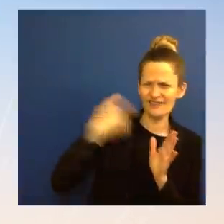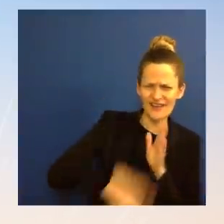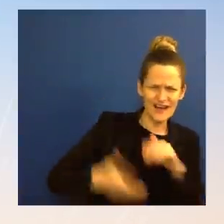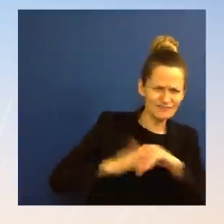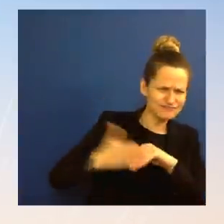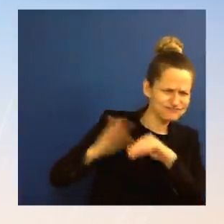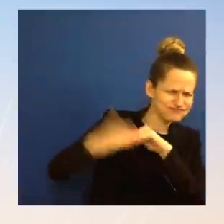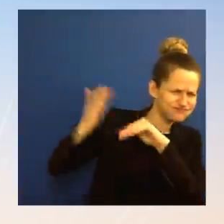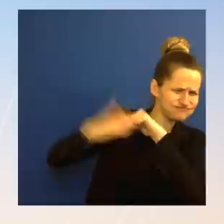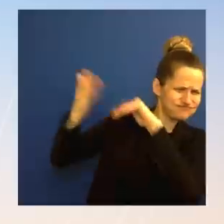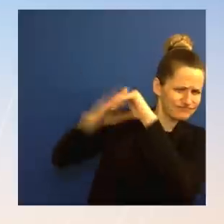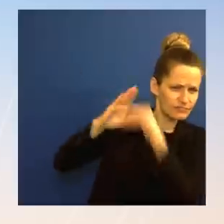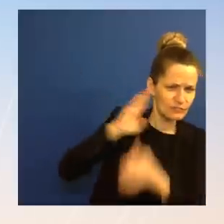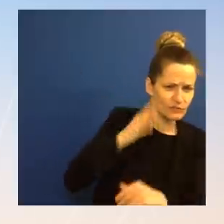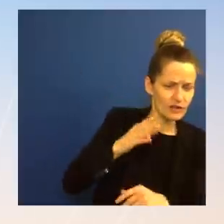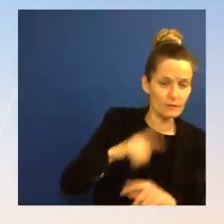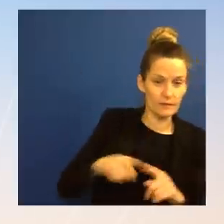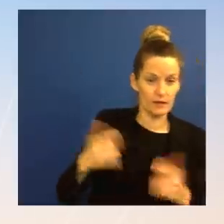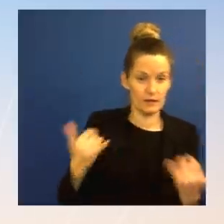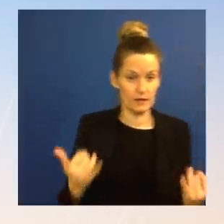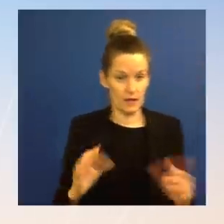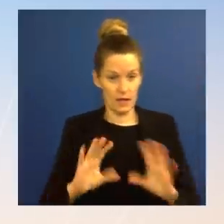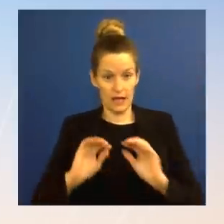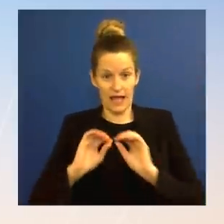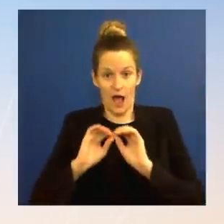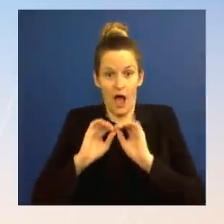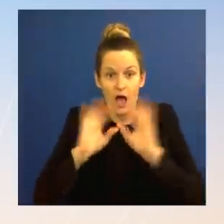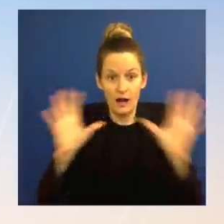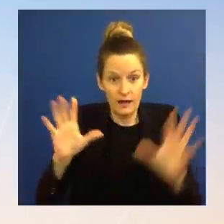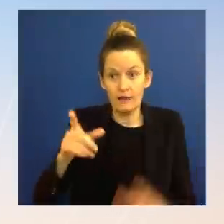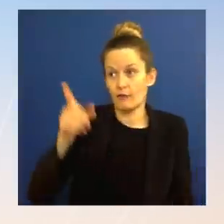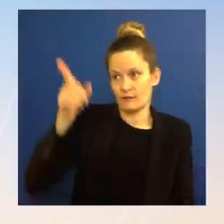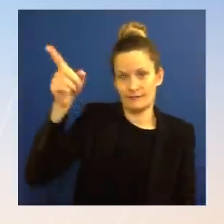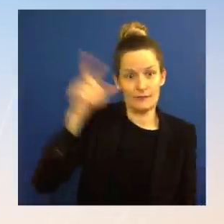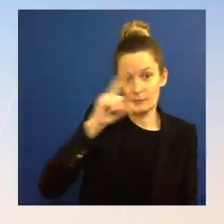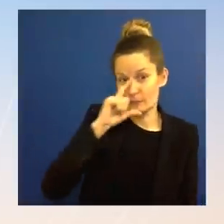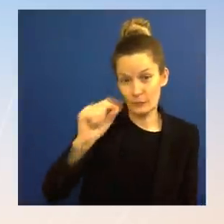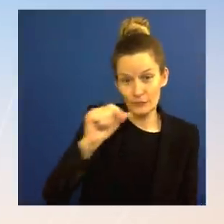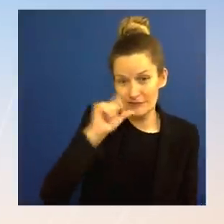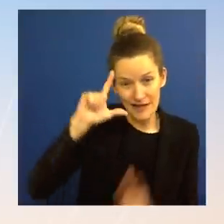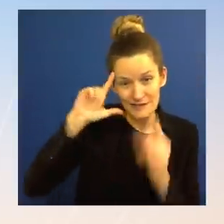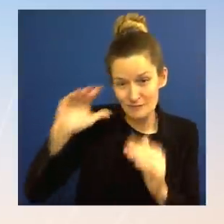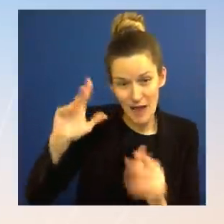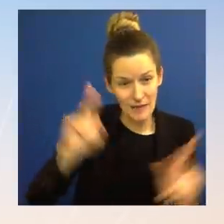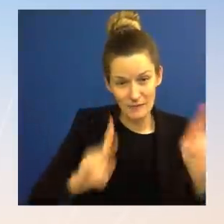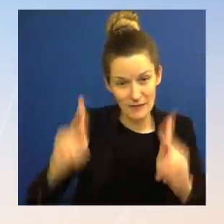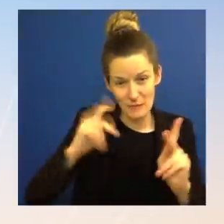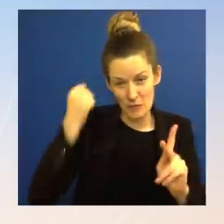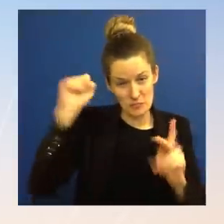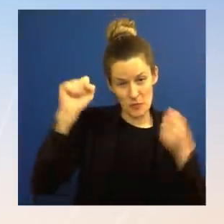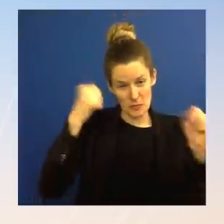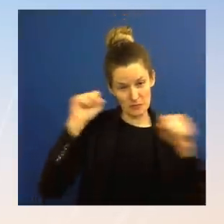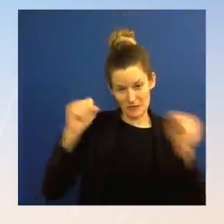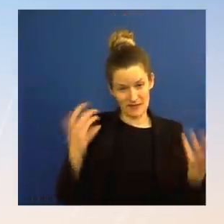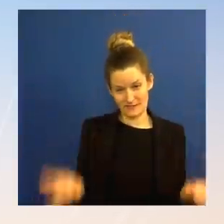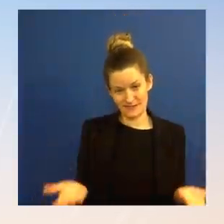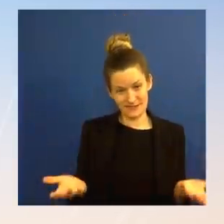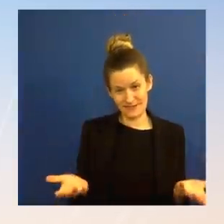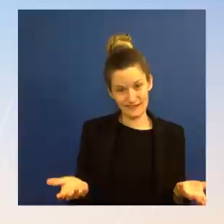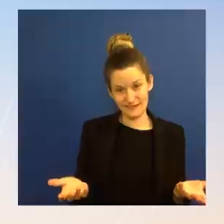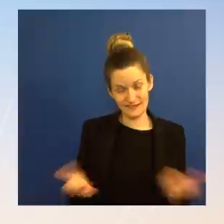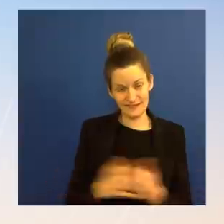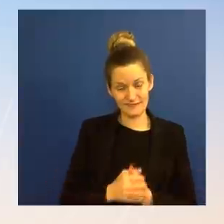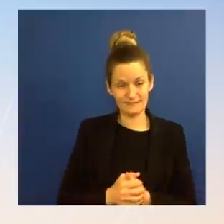opposition from within his own country. Sharice, why don't you go in the back? The Thank you. One, if I could follow up on the earlier questions about the